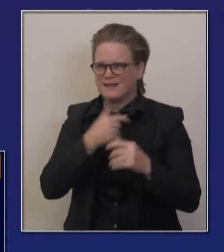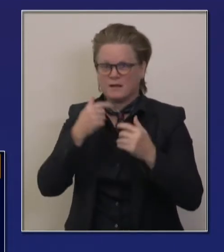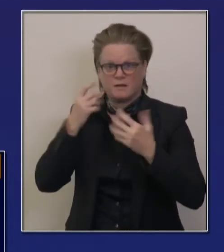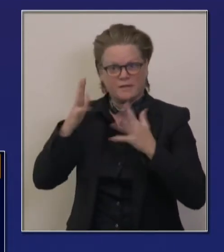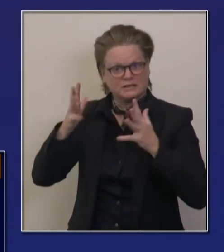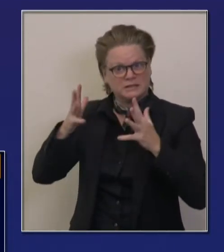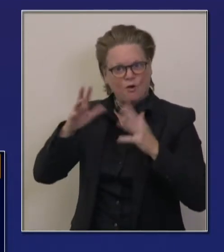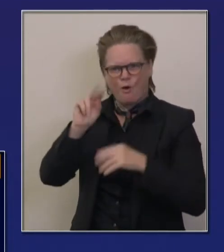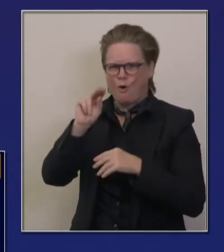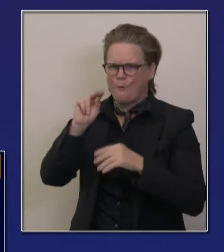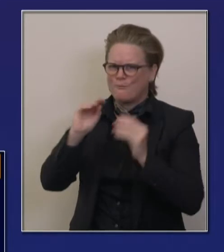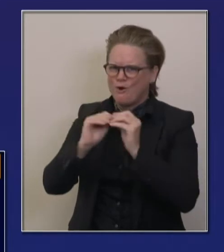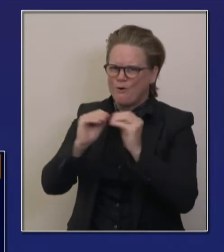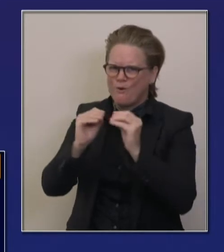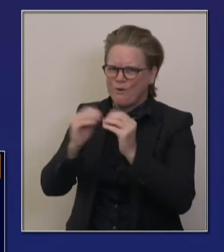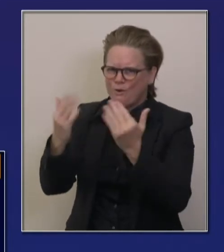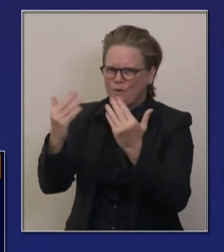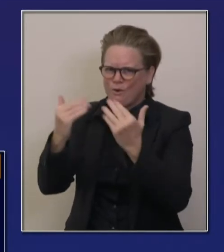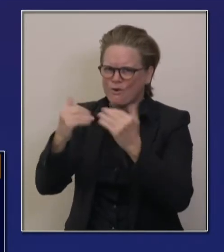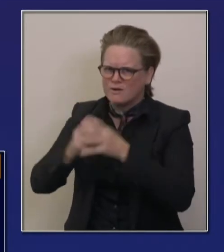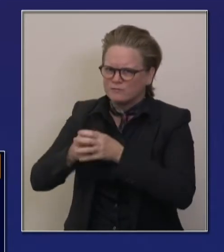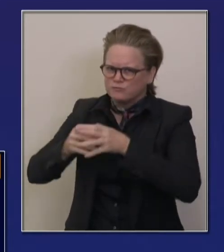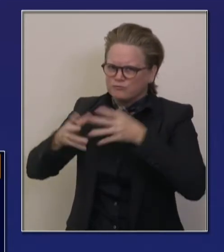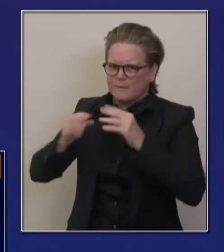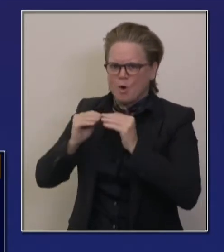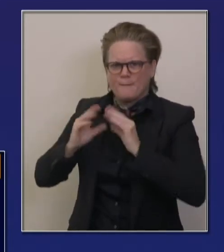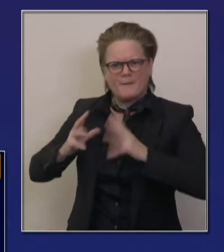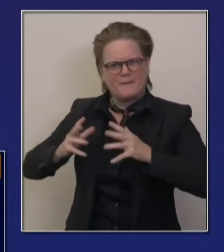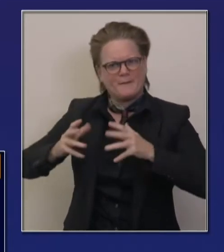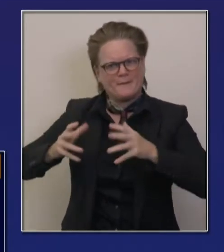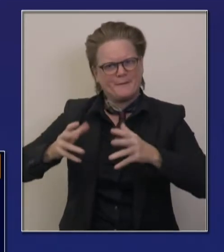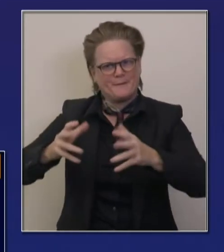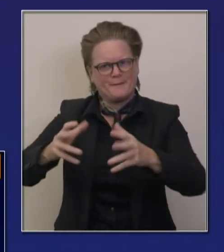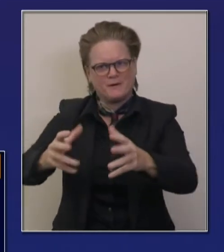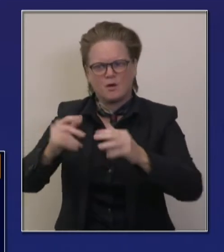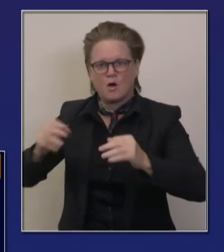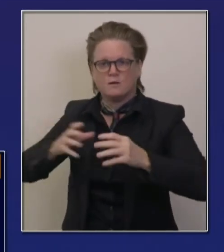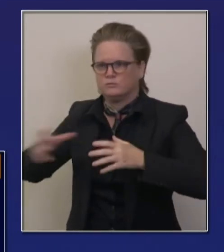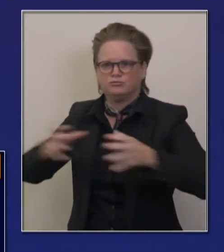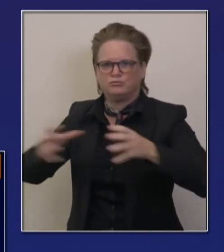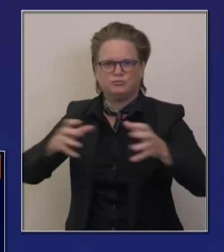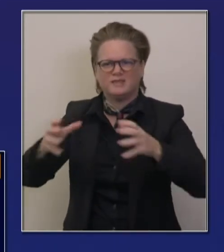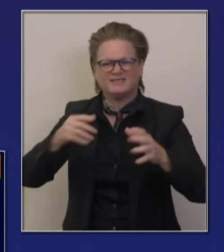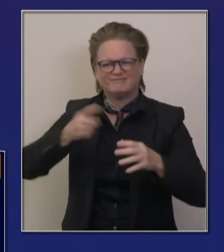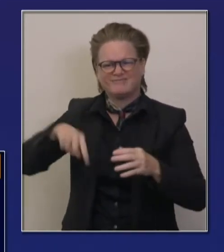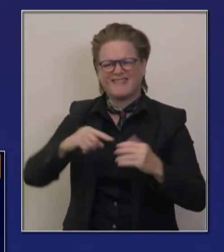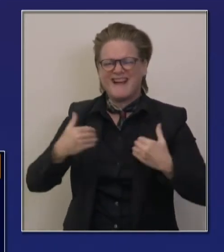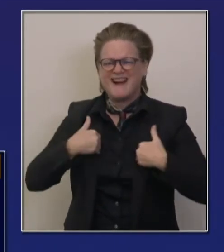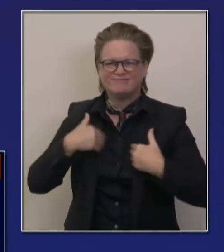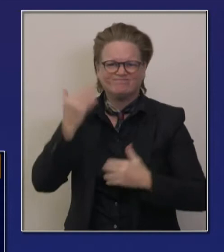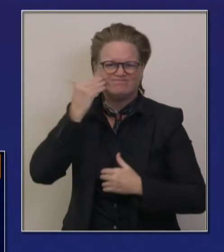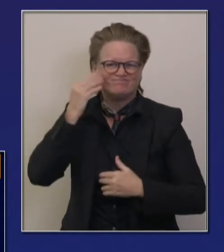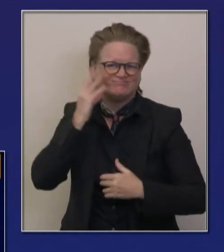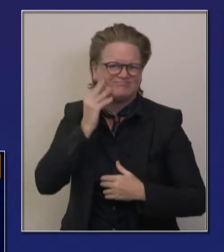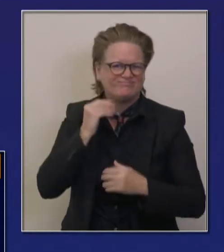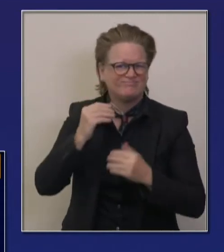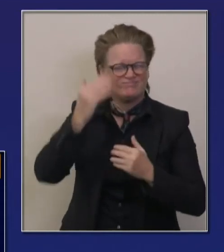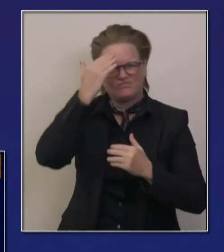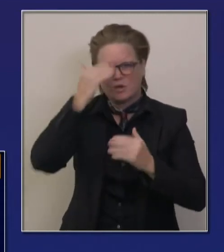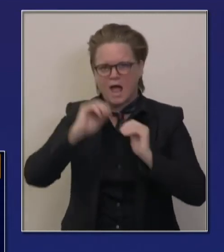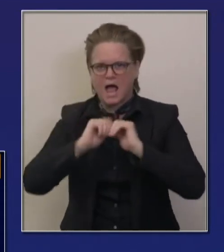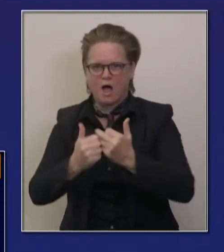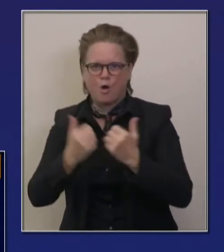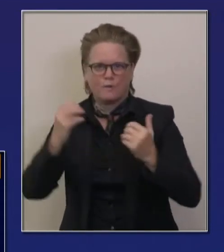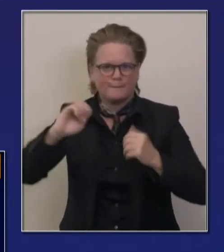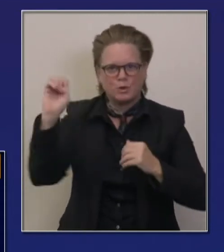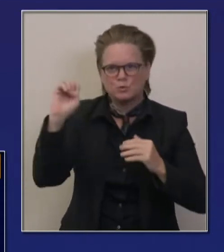language of office of emergency services, uh, to advance this car cause. Uh, as well, we have limited, uh, term state